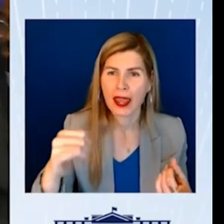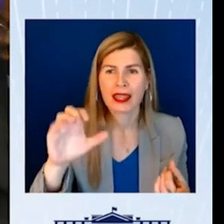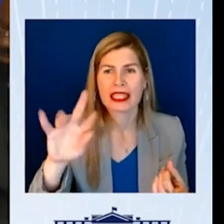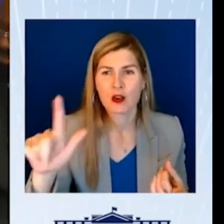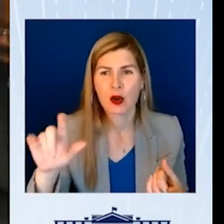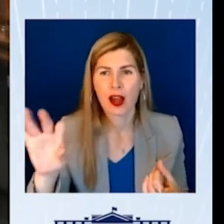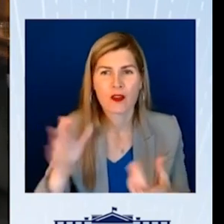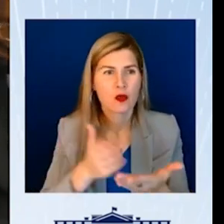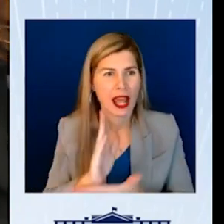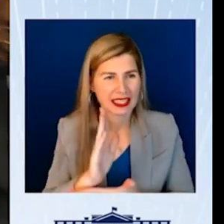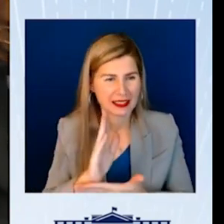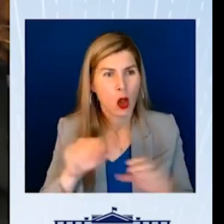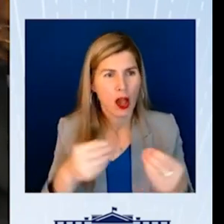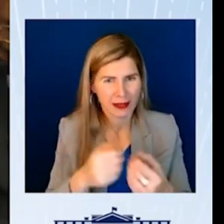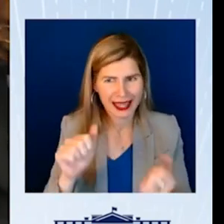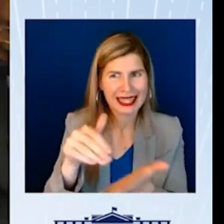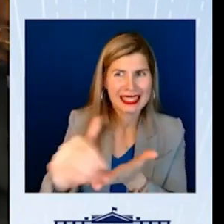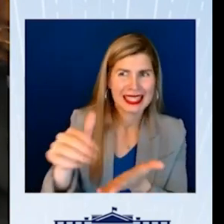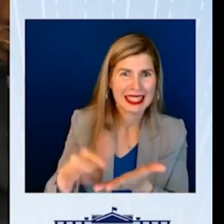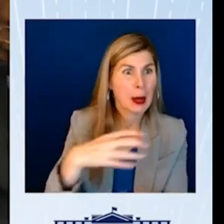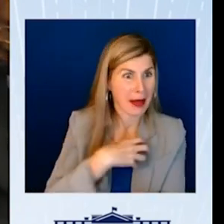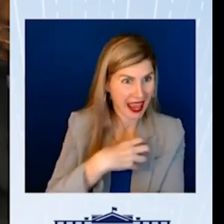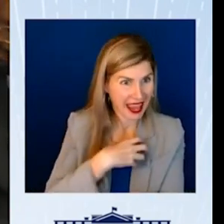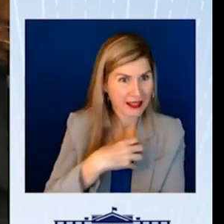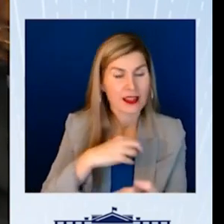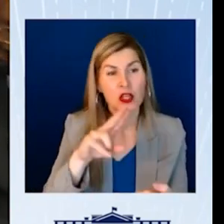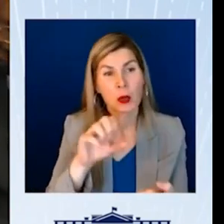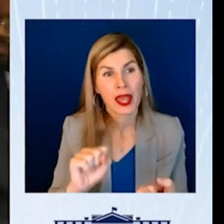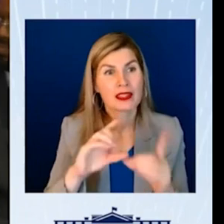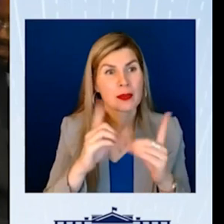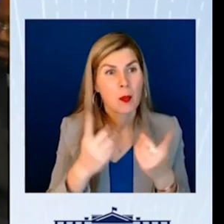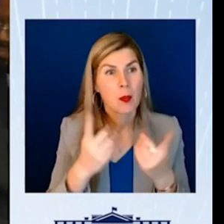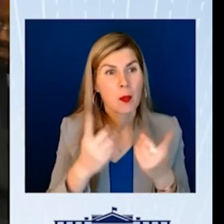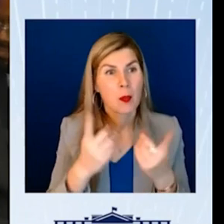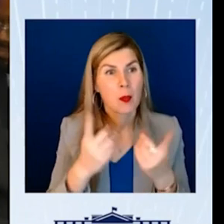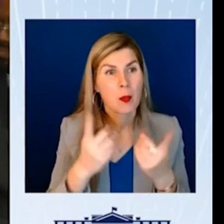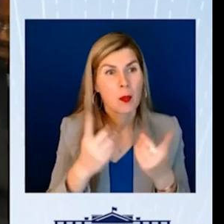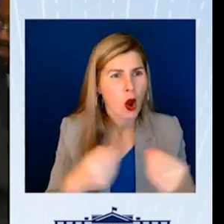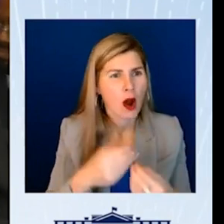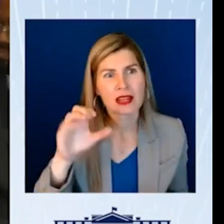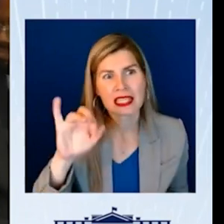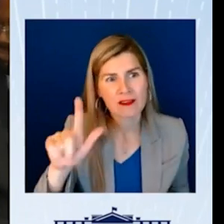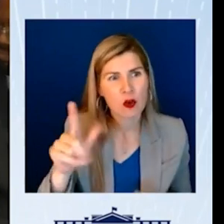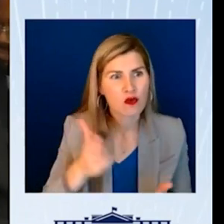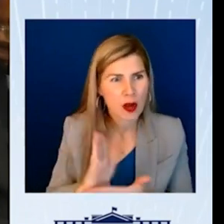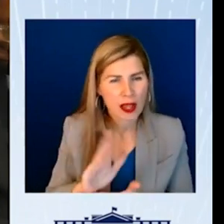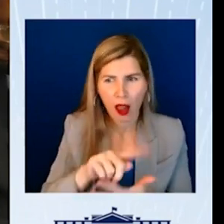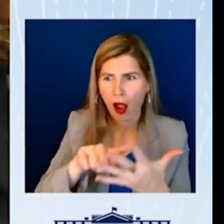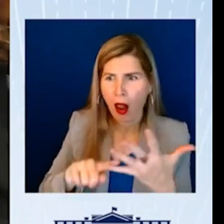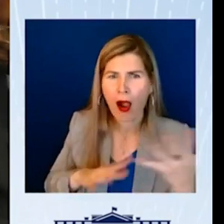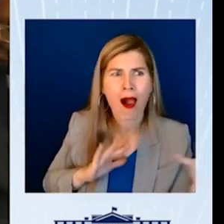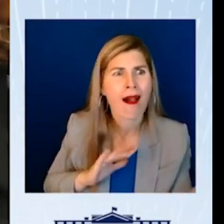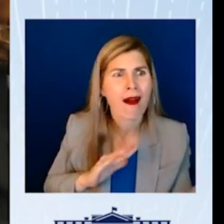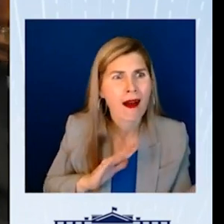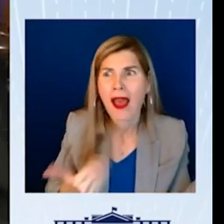where we can send in complaints. There's the U.S. of Education, Office for Civil Rights. So we have all these